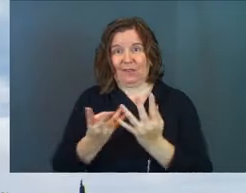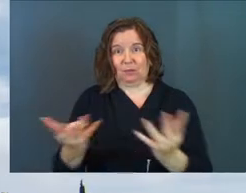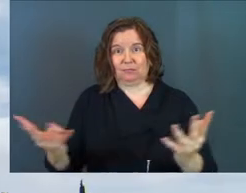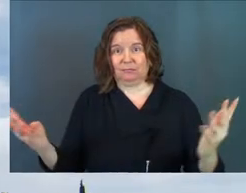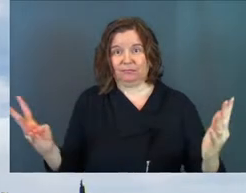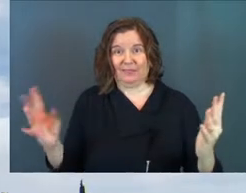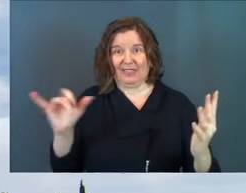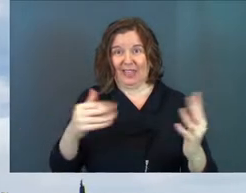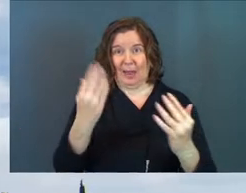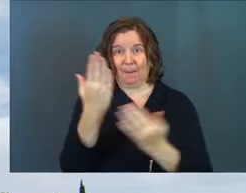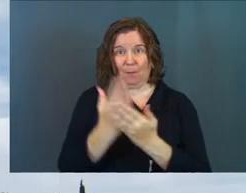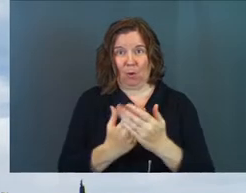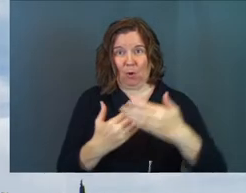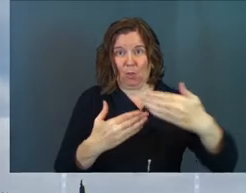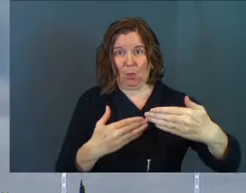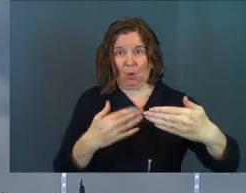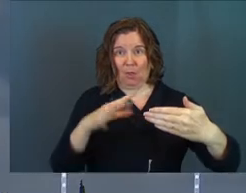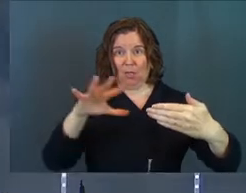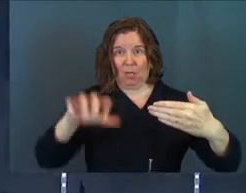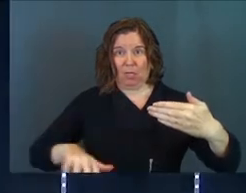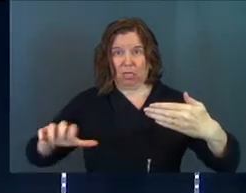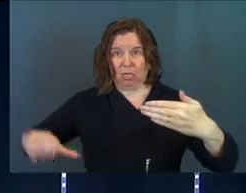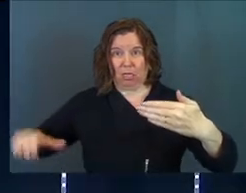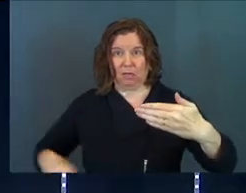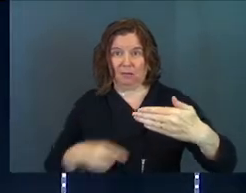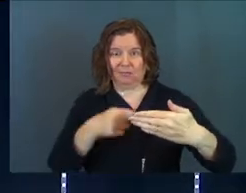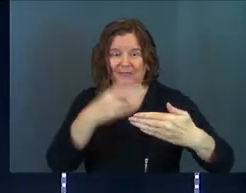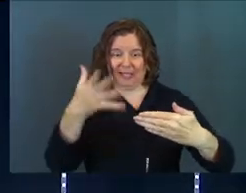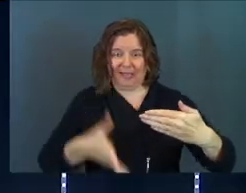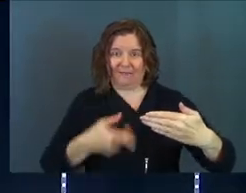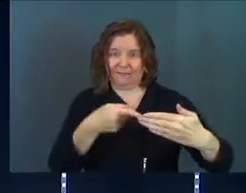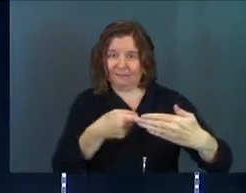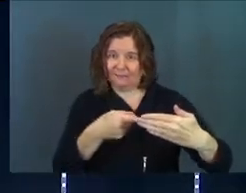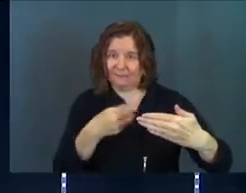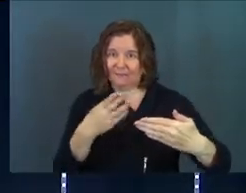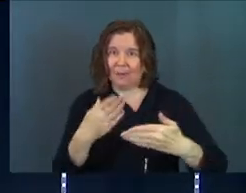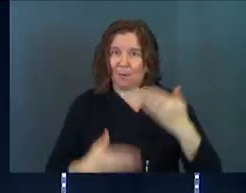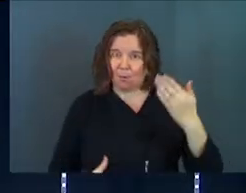original temple. Why are we getting this big history lesson today?